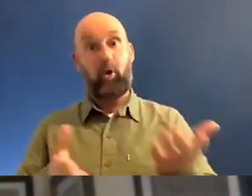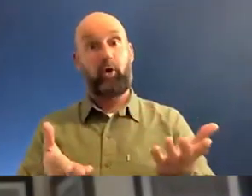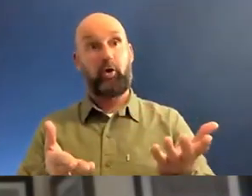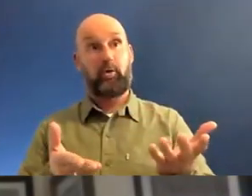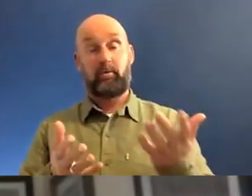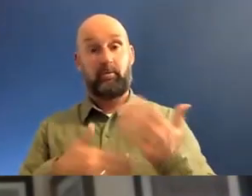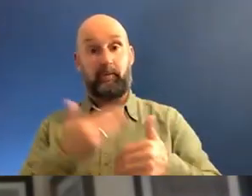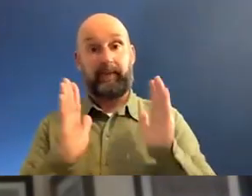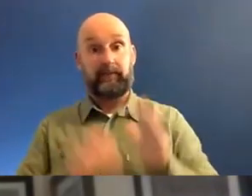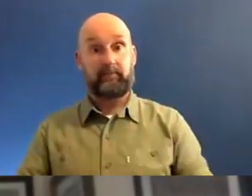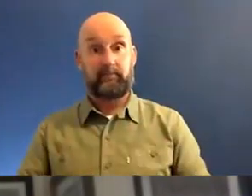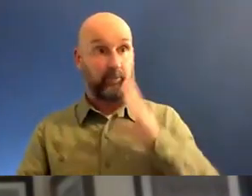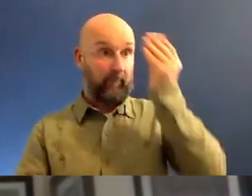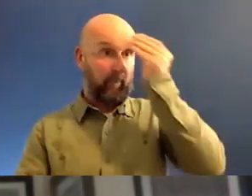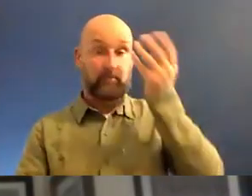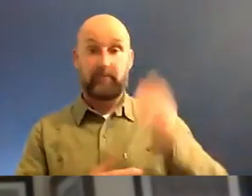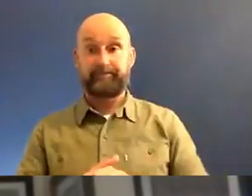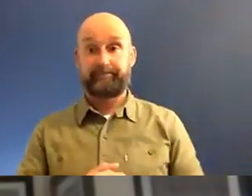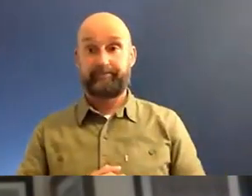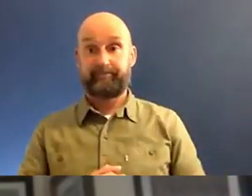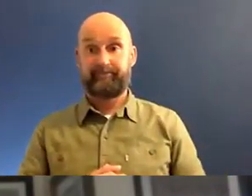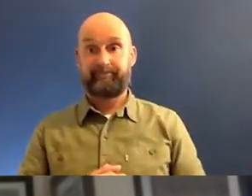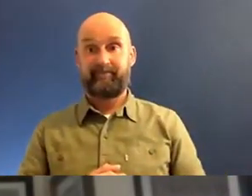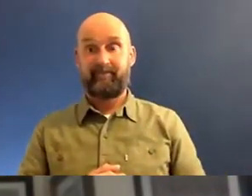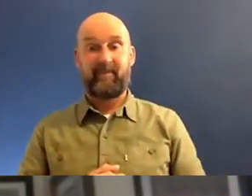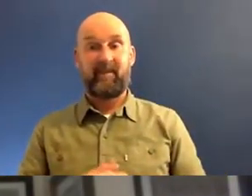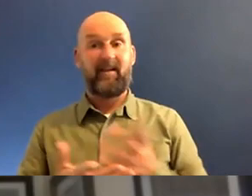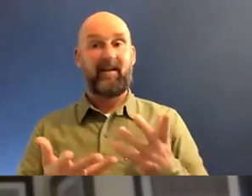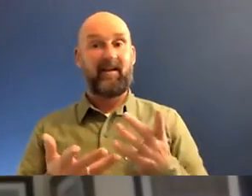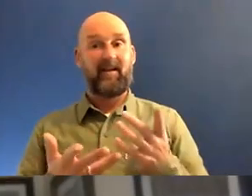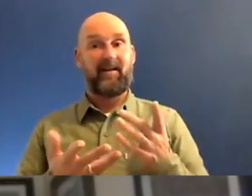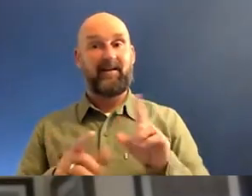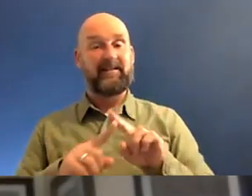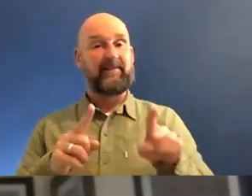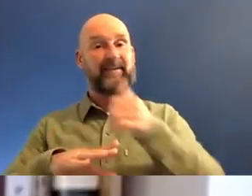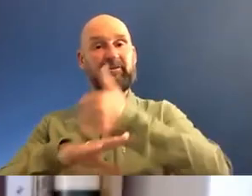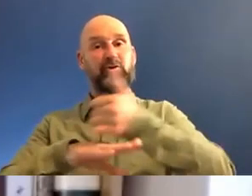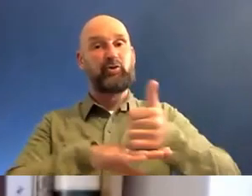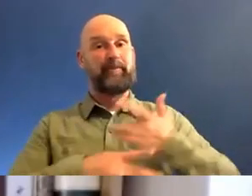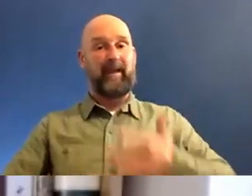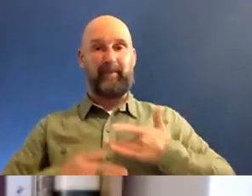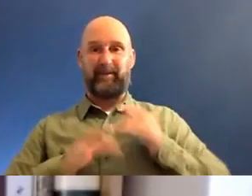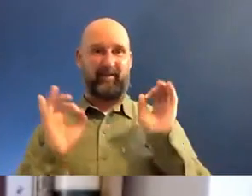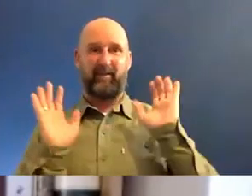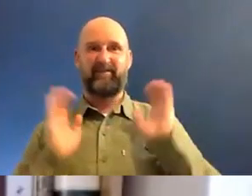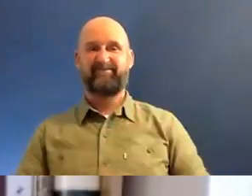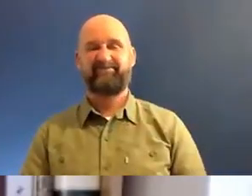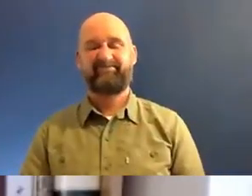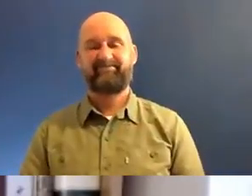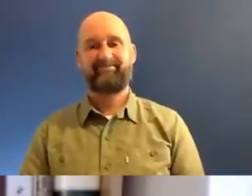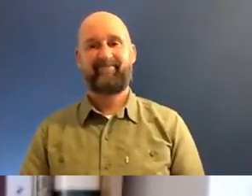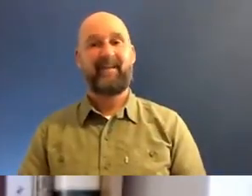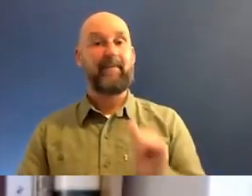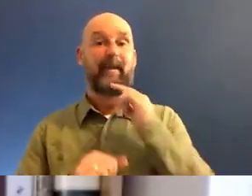done. So my, I mean, I don't really have much opinion on different institutions. Okay. Sorry. Maybe